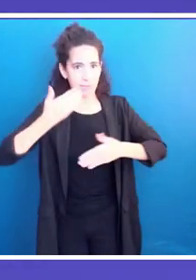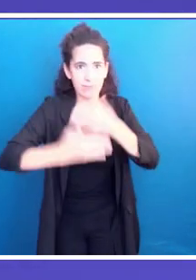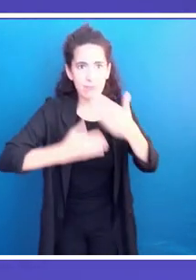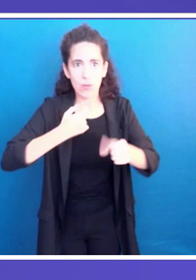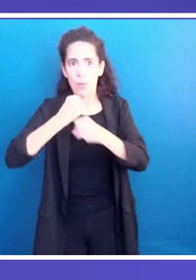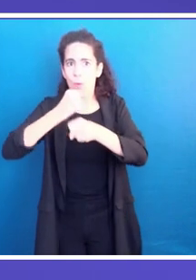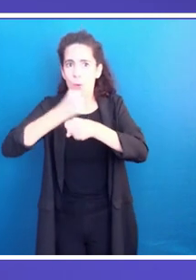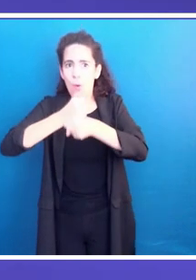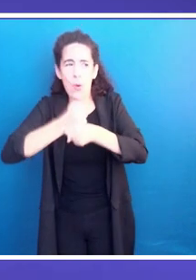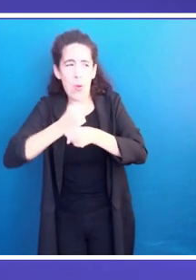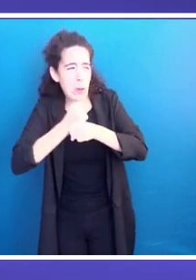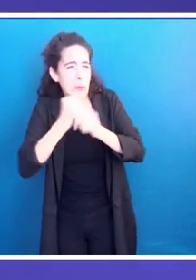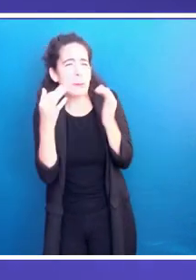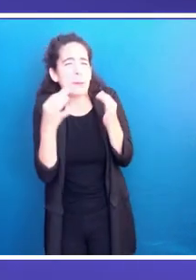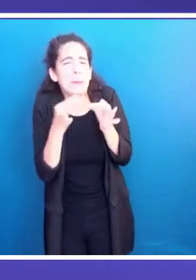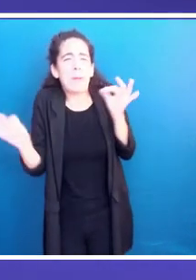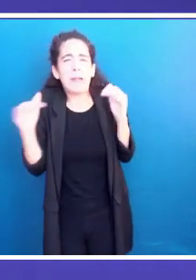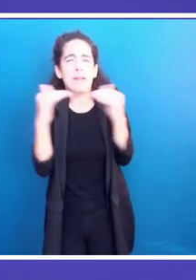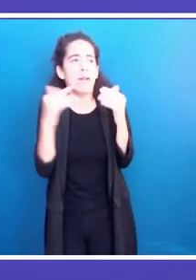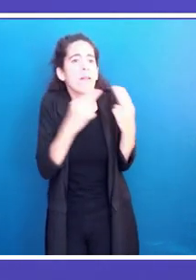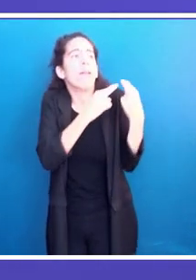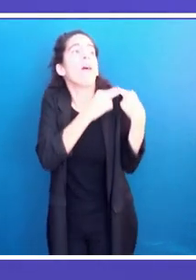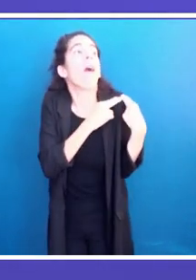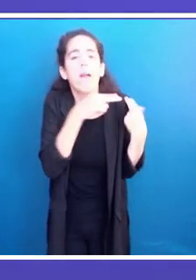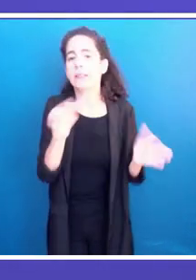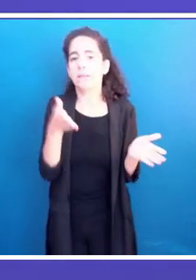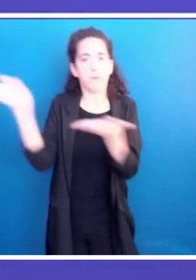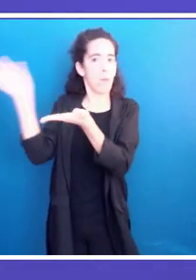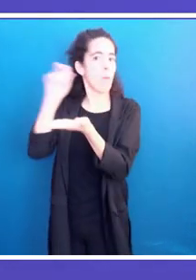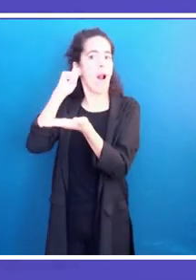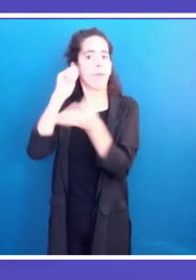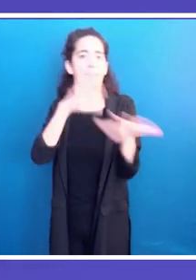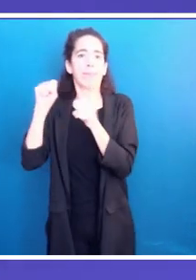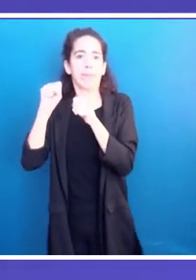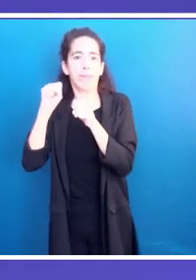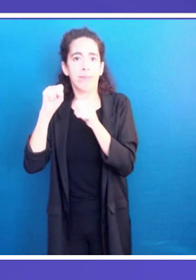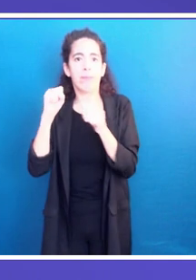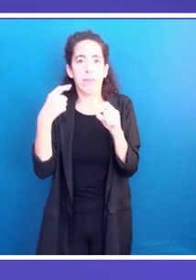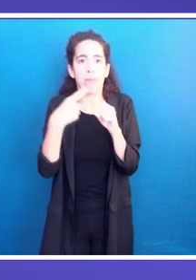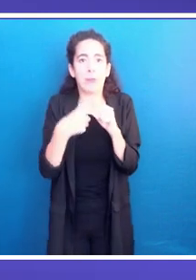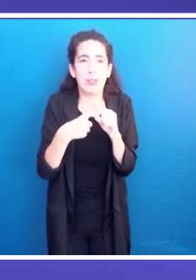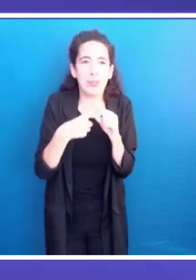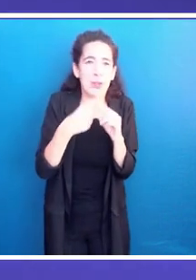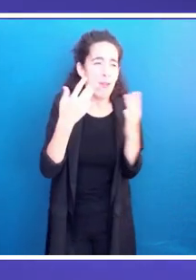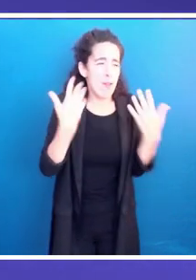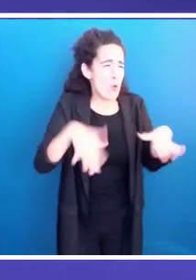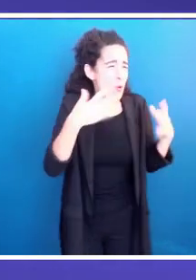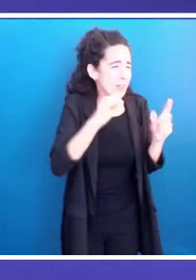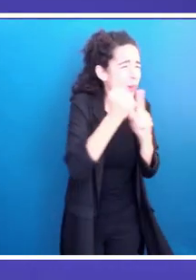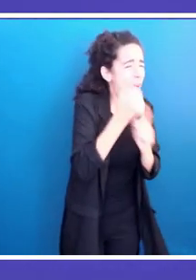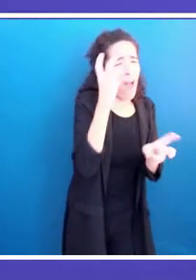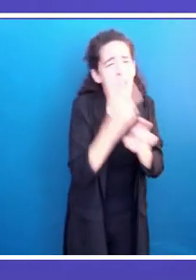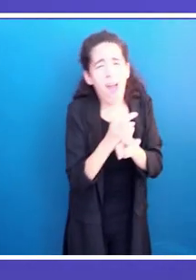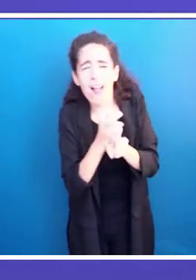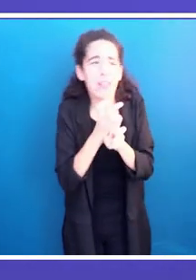this work being done. Also, with the schools being closed or a lot of women working in